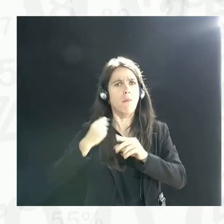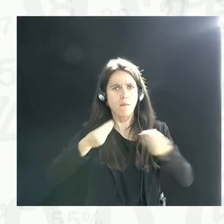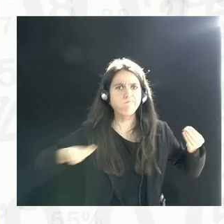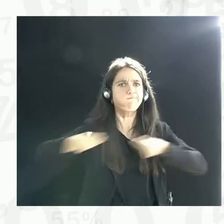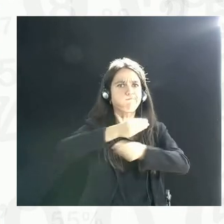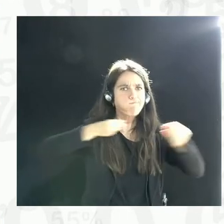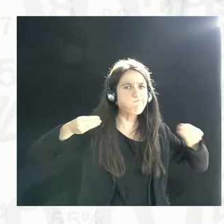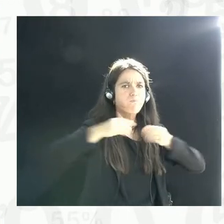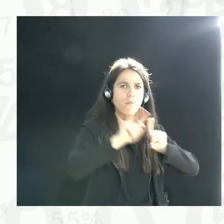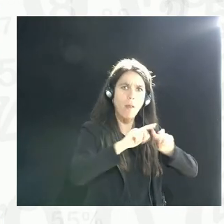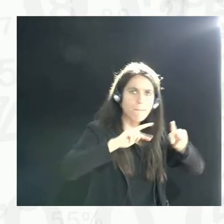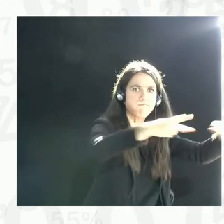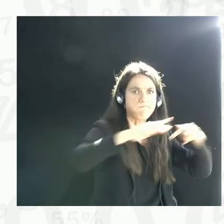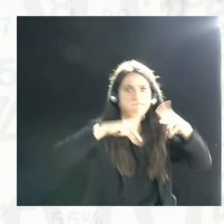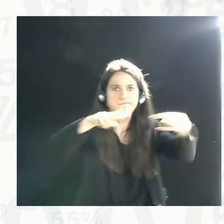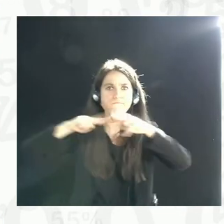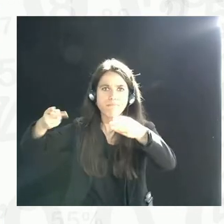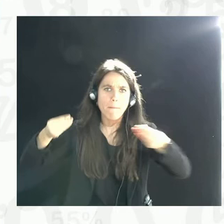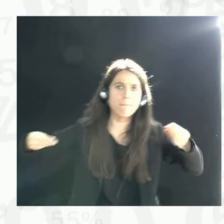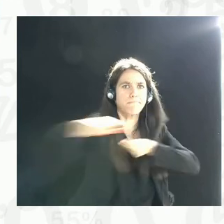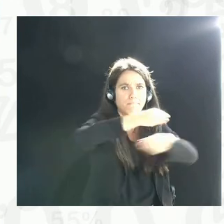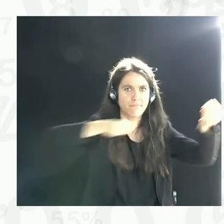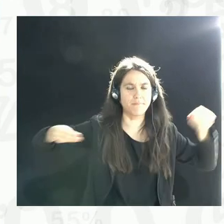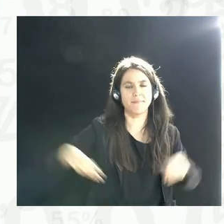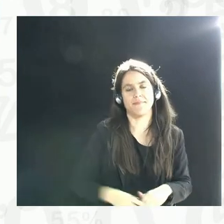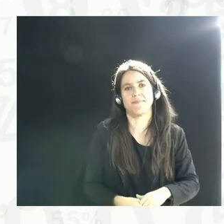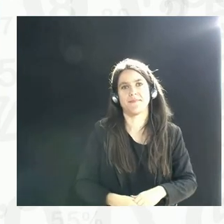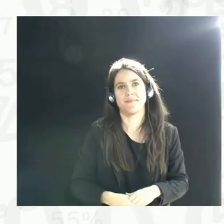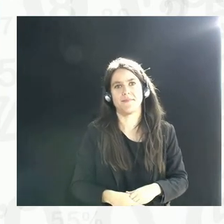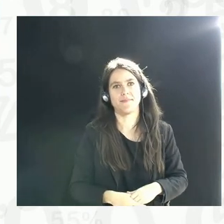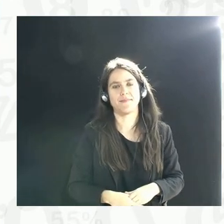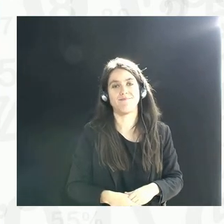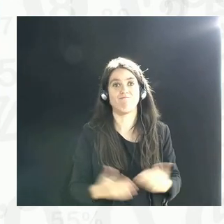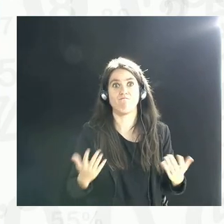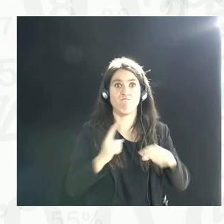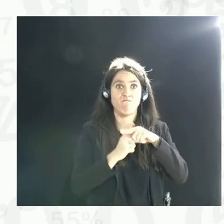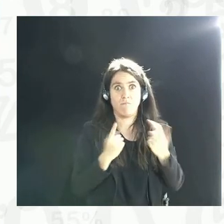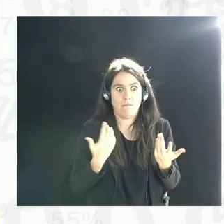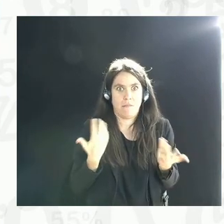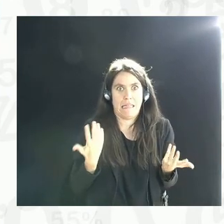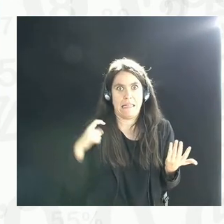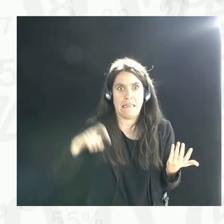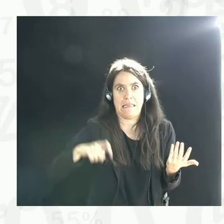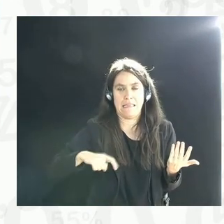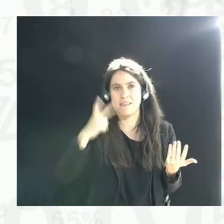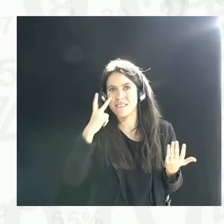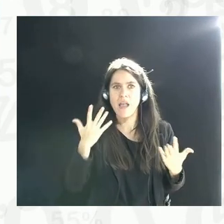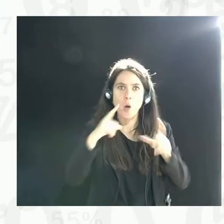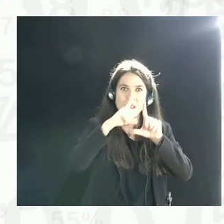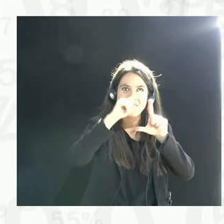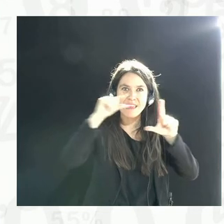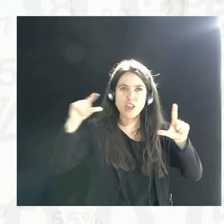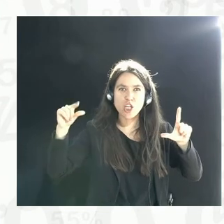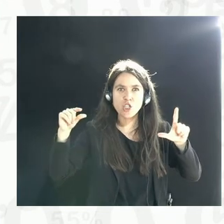significant level of trust, which is in some sense also born out of necessity, because this amount of digitalization is also